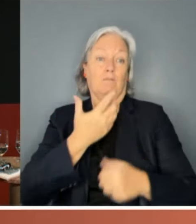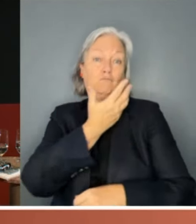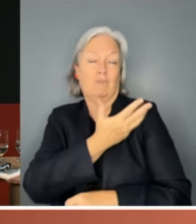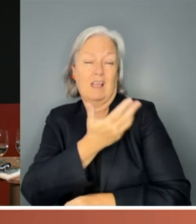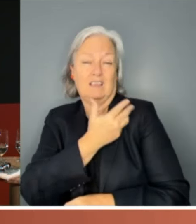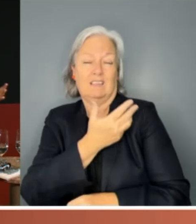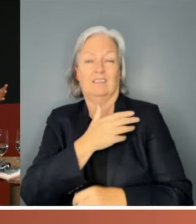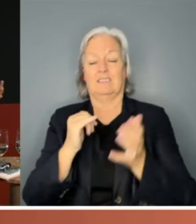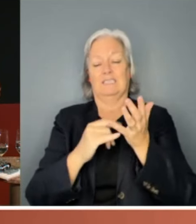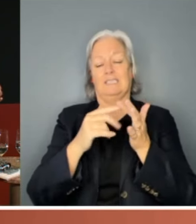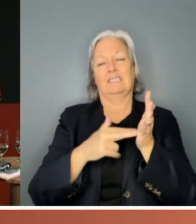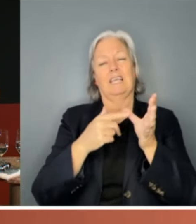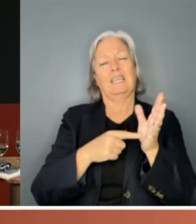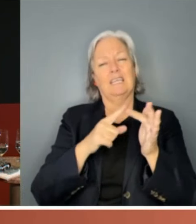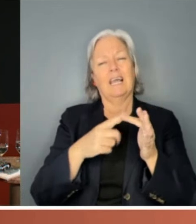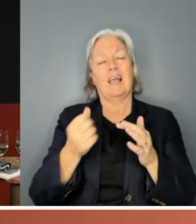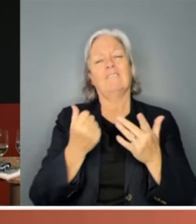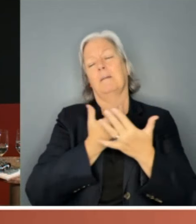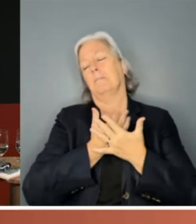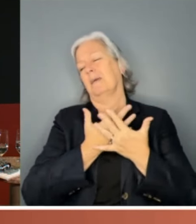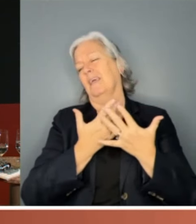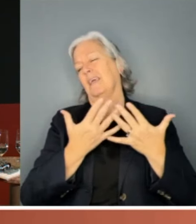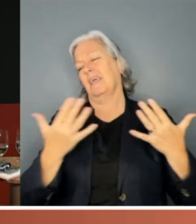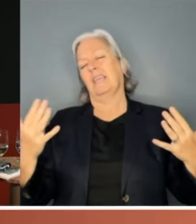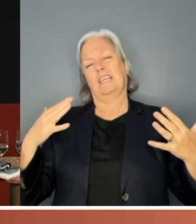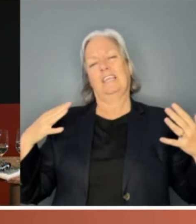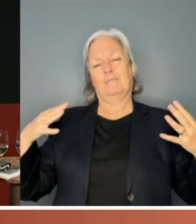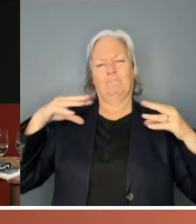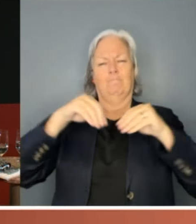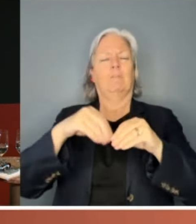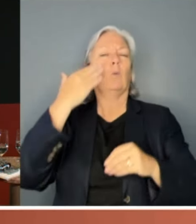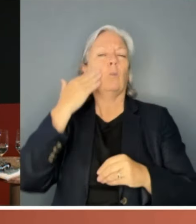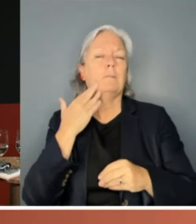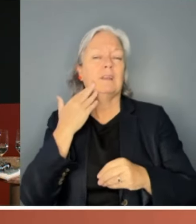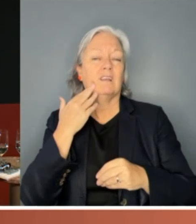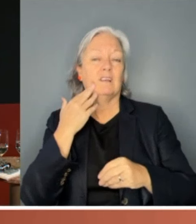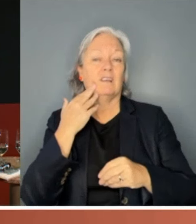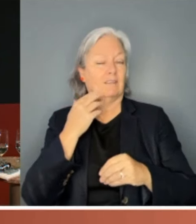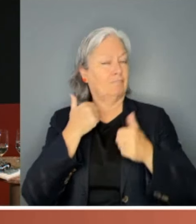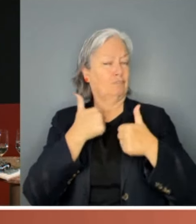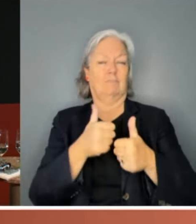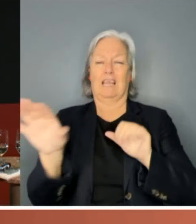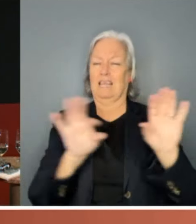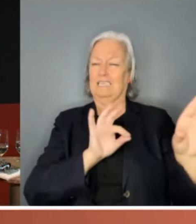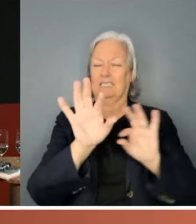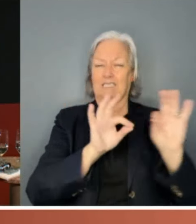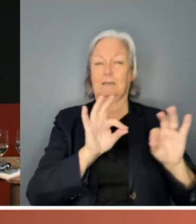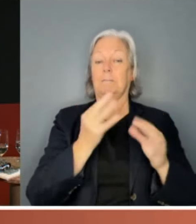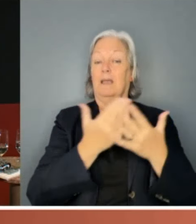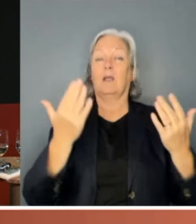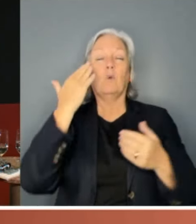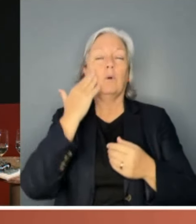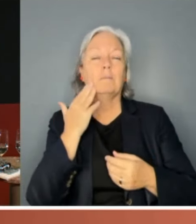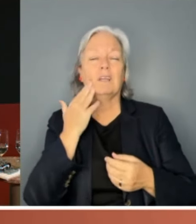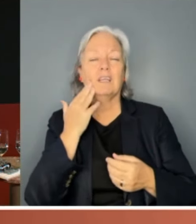has so many women elected, but for a lot of those women, it's chance, not